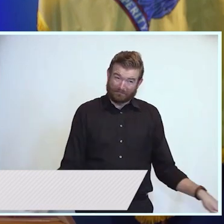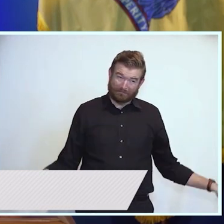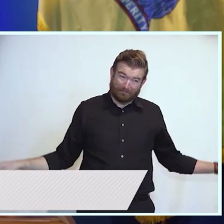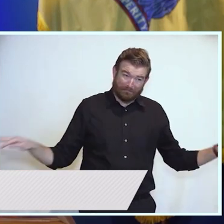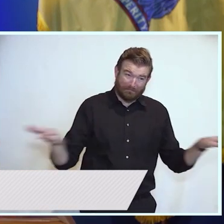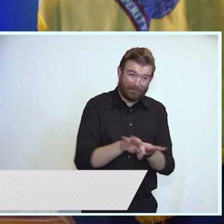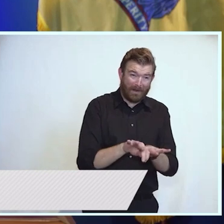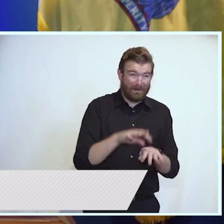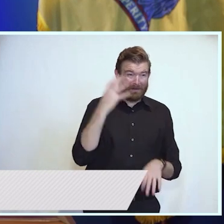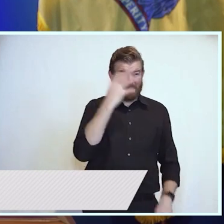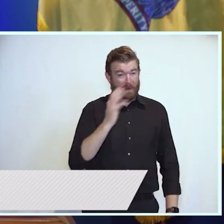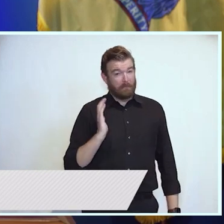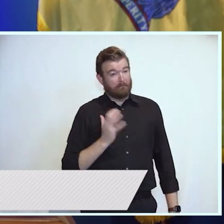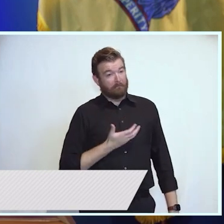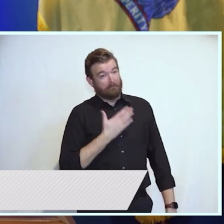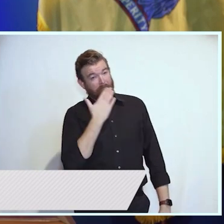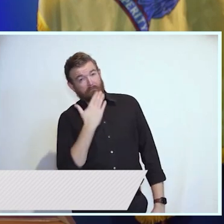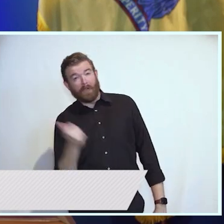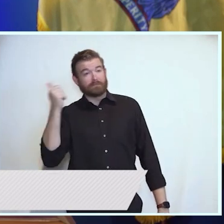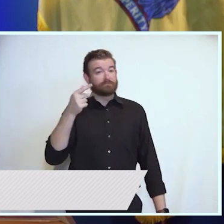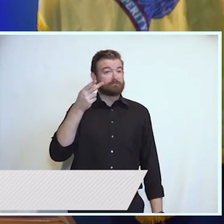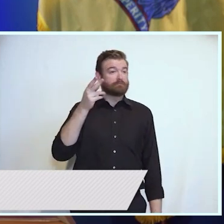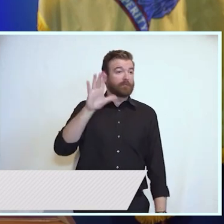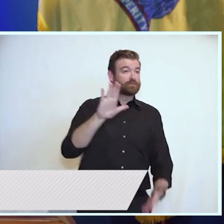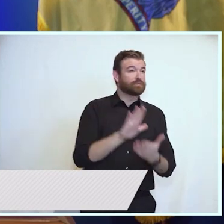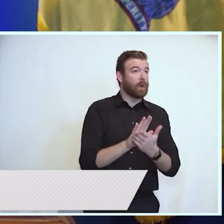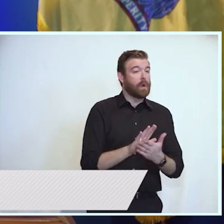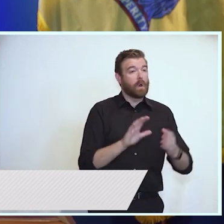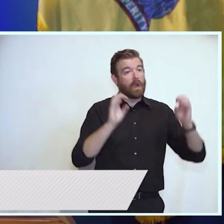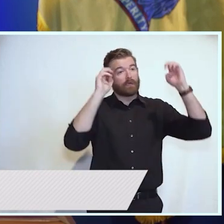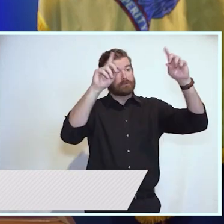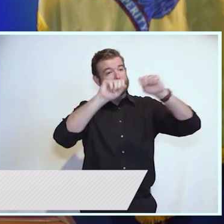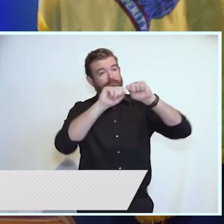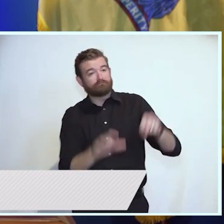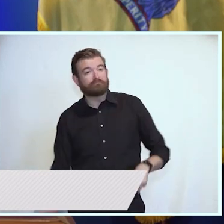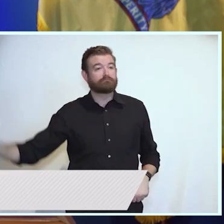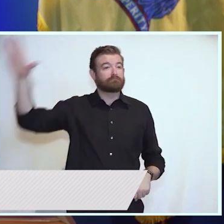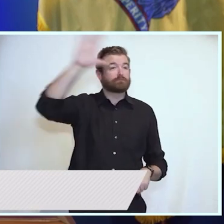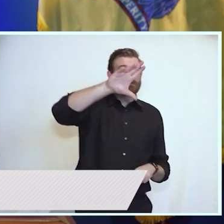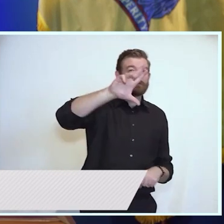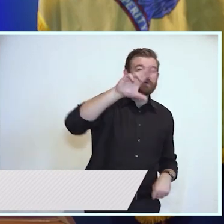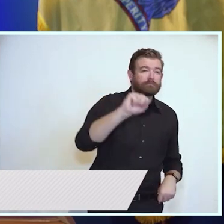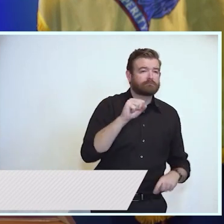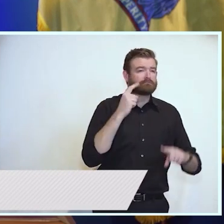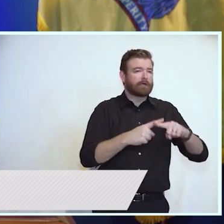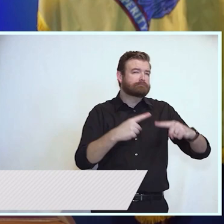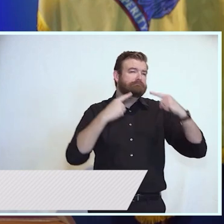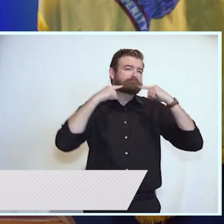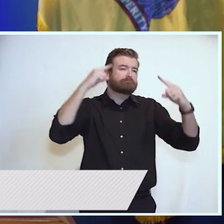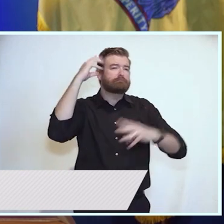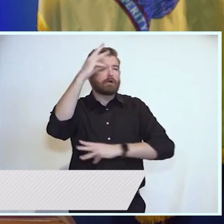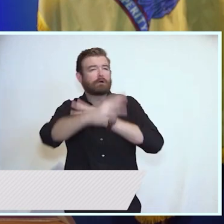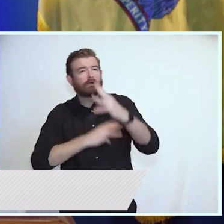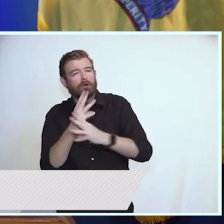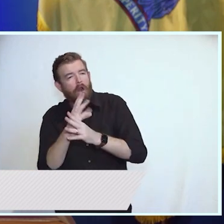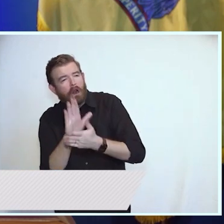-class colleges and universities turn out the best trained and best educated workforce in America.